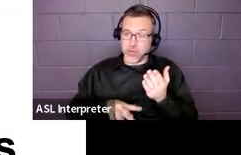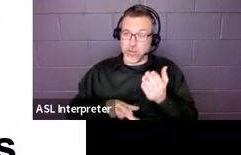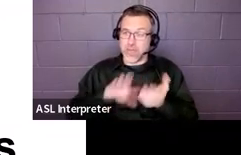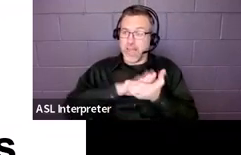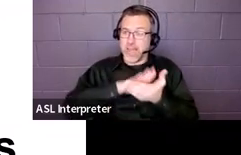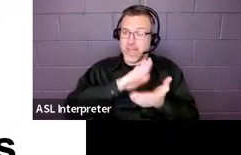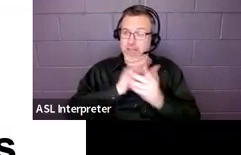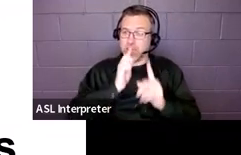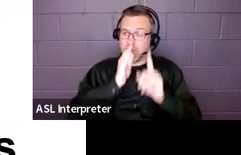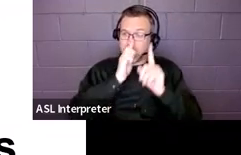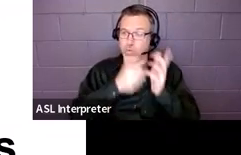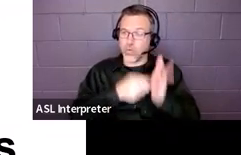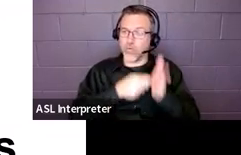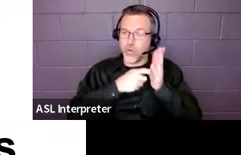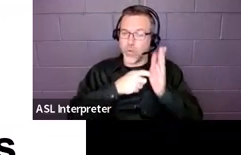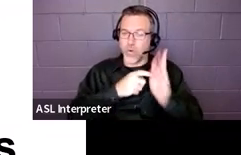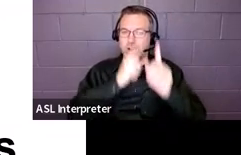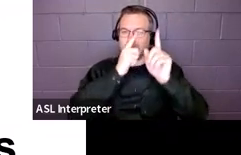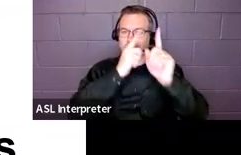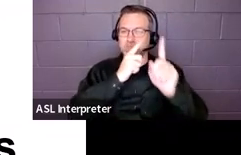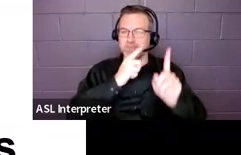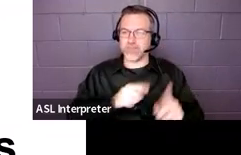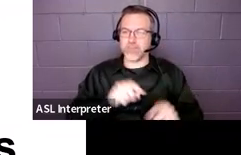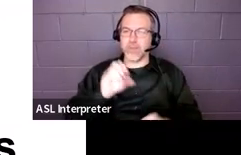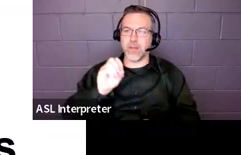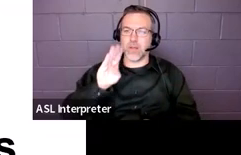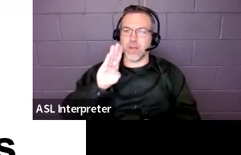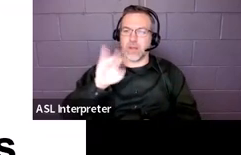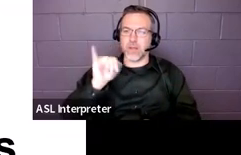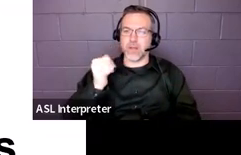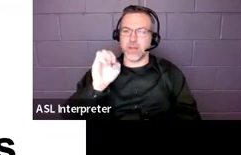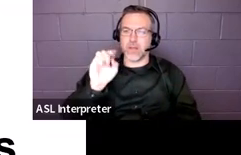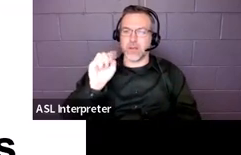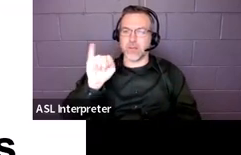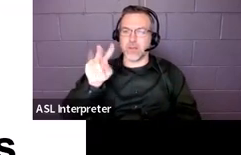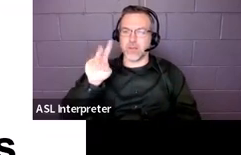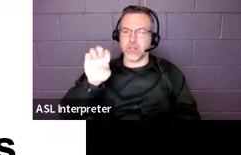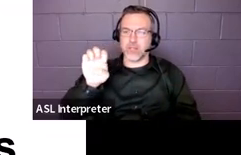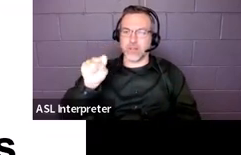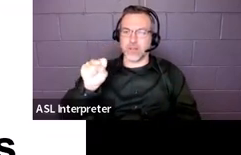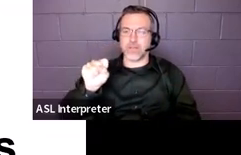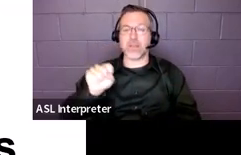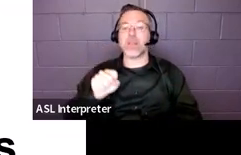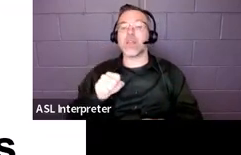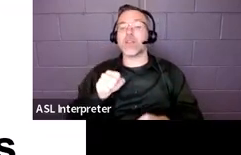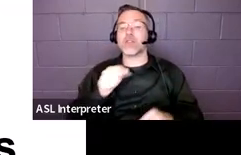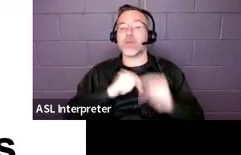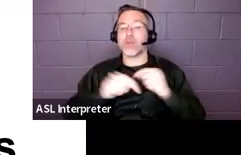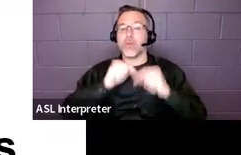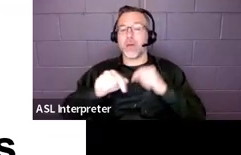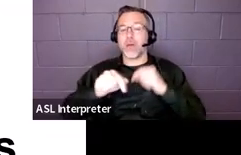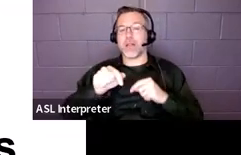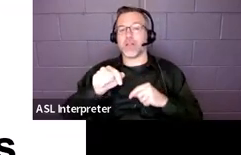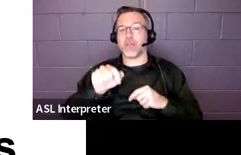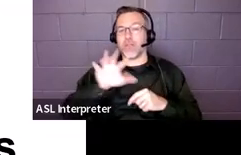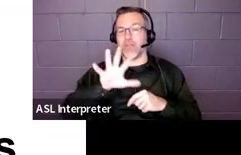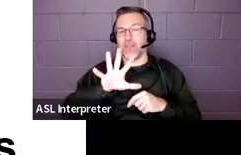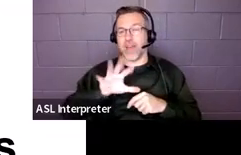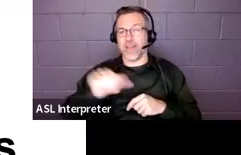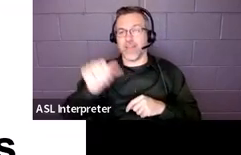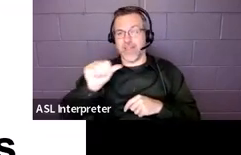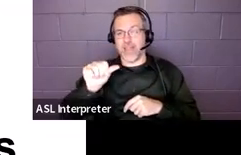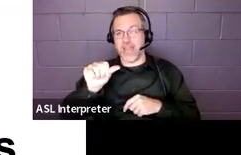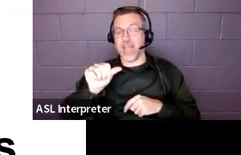require objectives. So, for compliance purposes, we would flip back to 5A of the IEP and just make sure that those academic